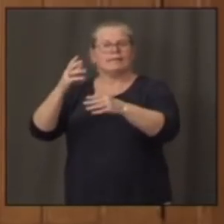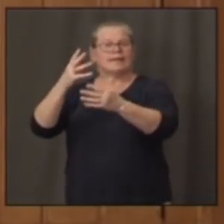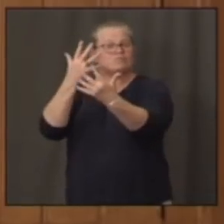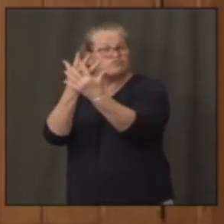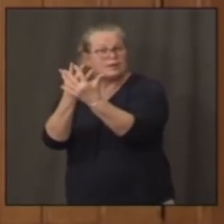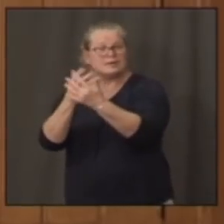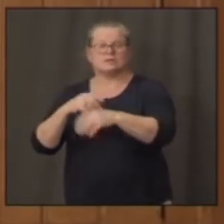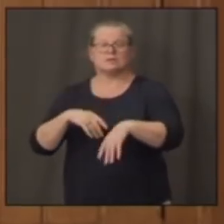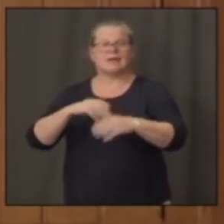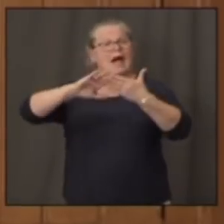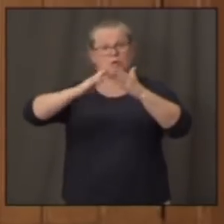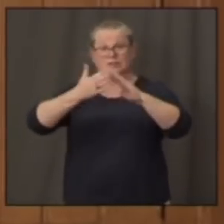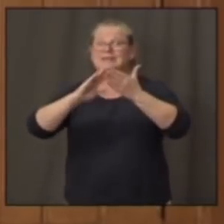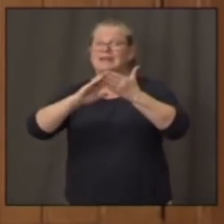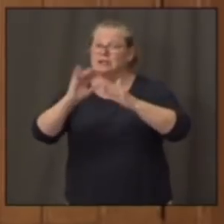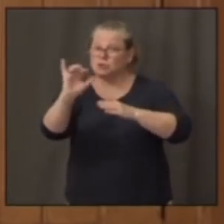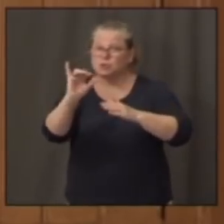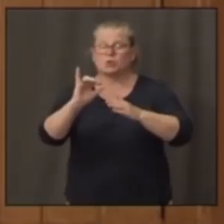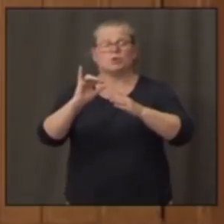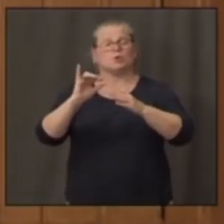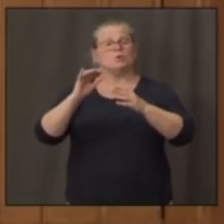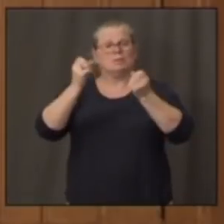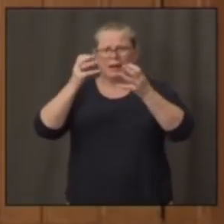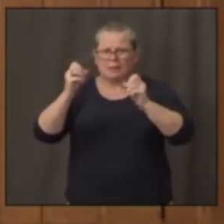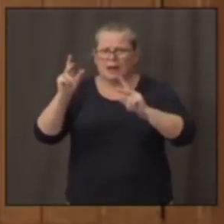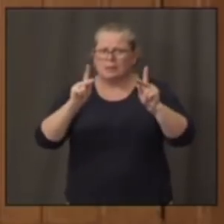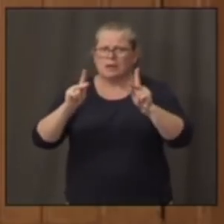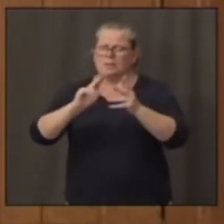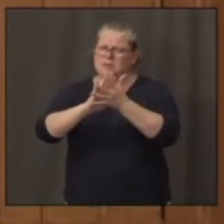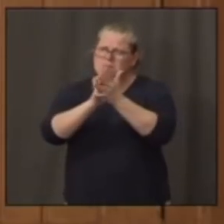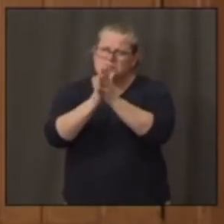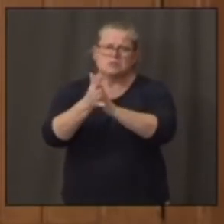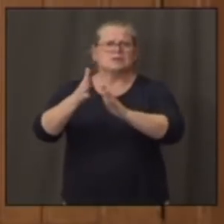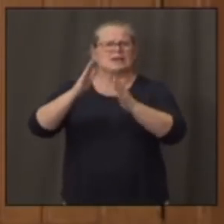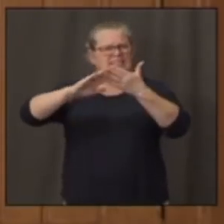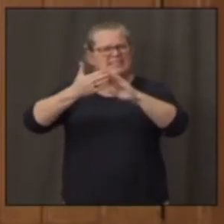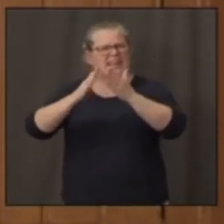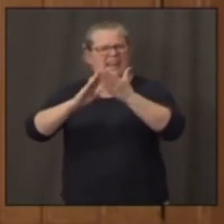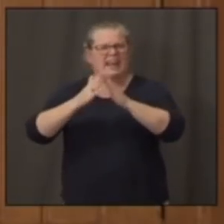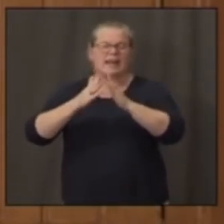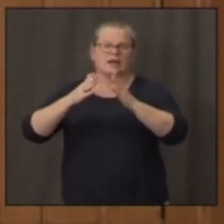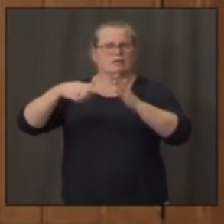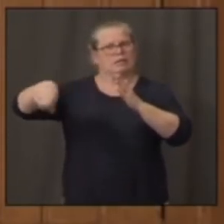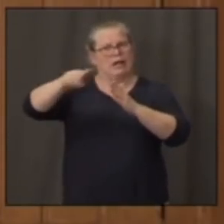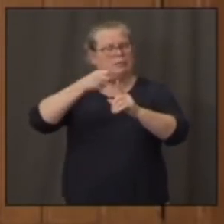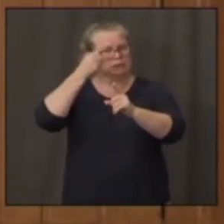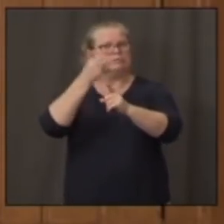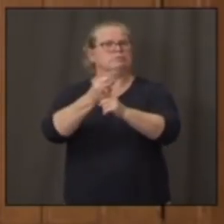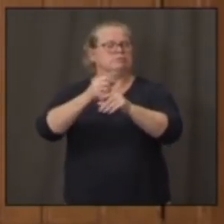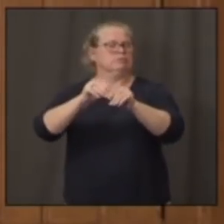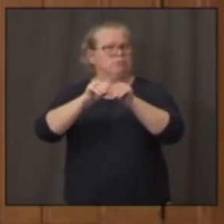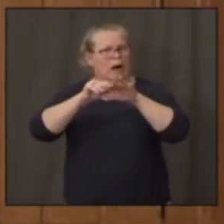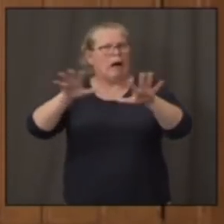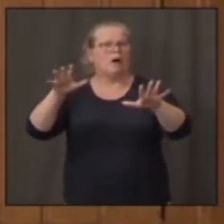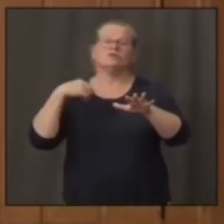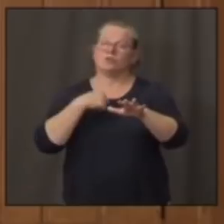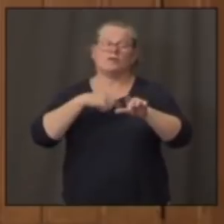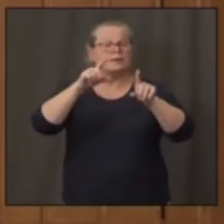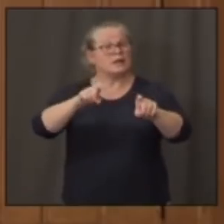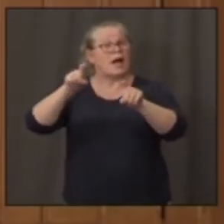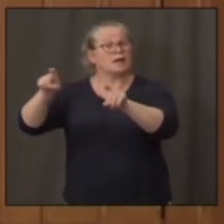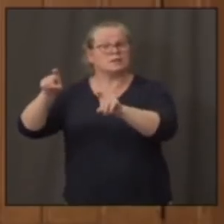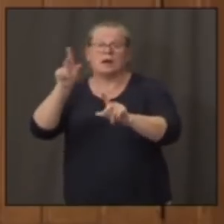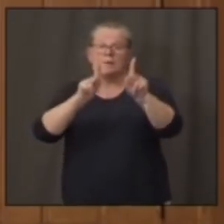cities, our densely populated urban communities that have been hit hard. We've invested extensively in testing capabilities for people without symptoms